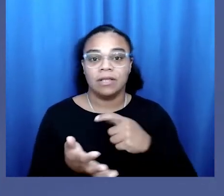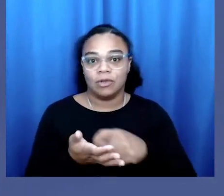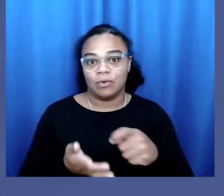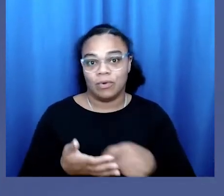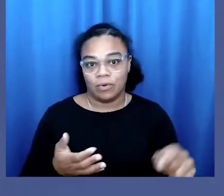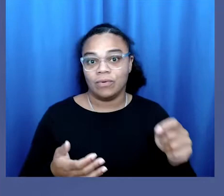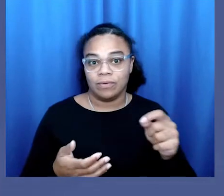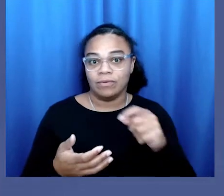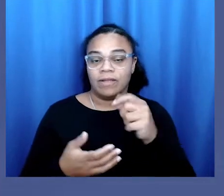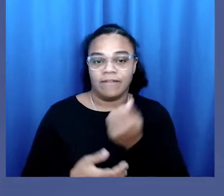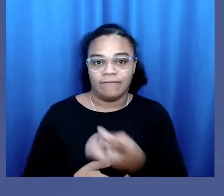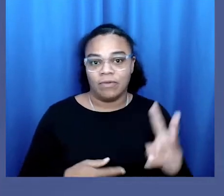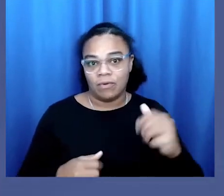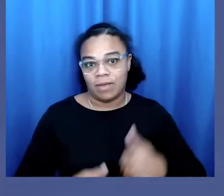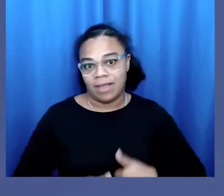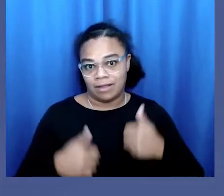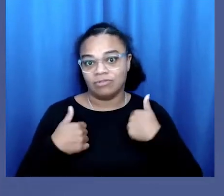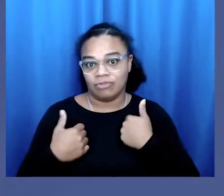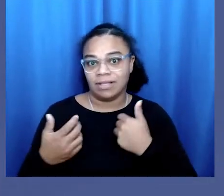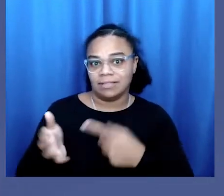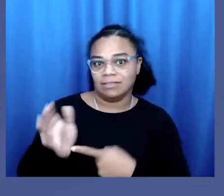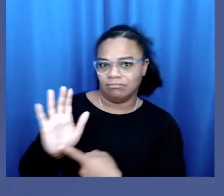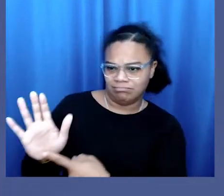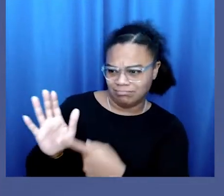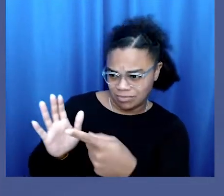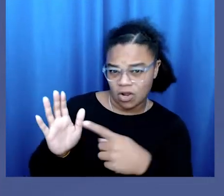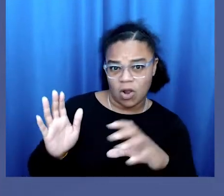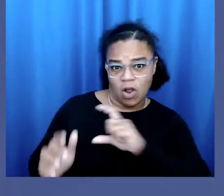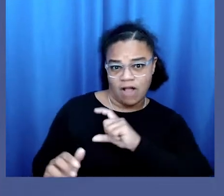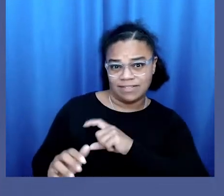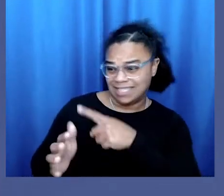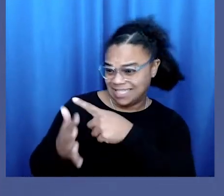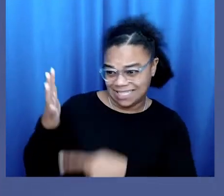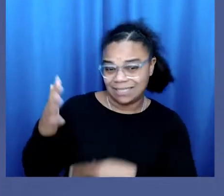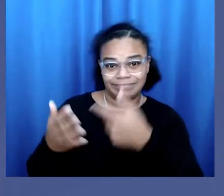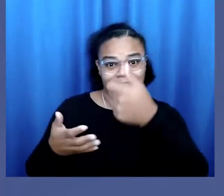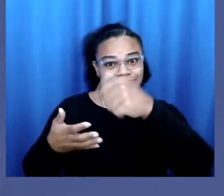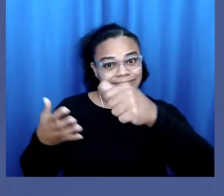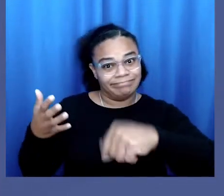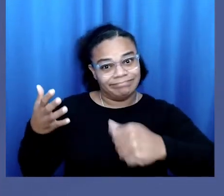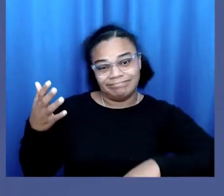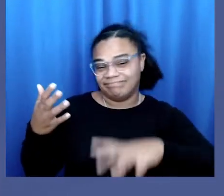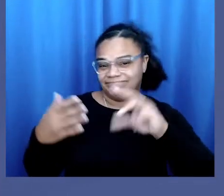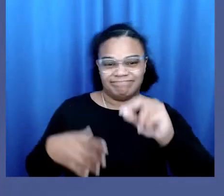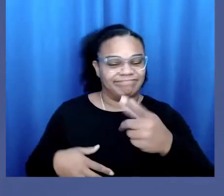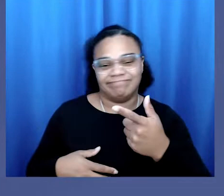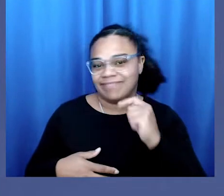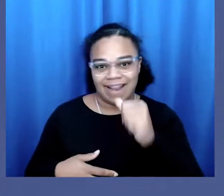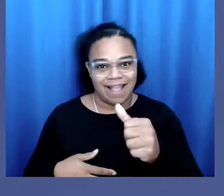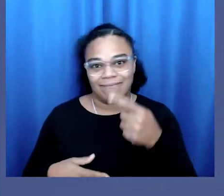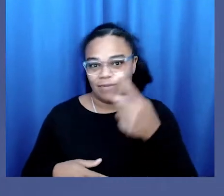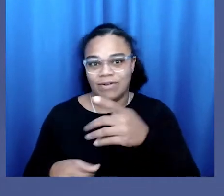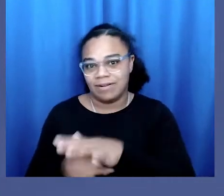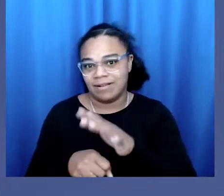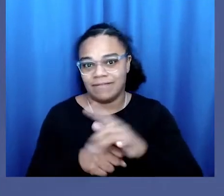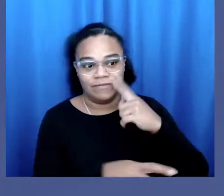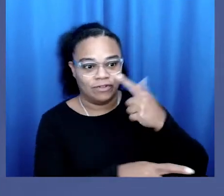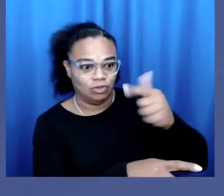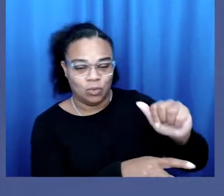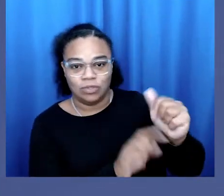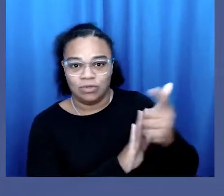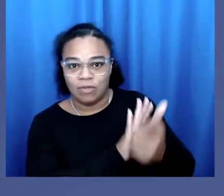a few addresses by the sex offender registration officer, all of which will not work with the Georgia specifications for sex offenders.